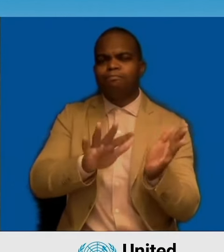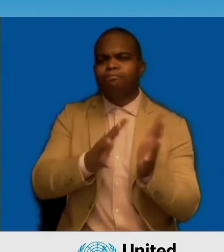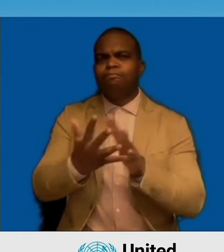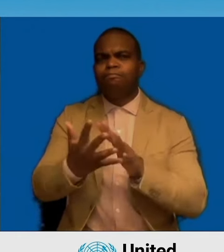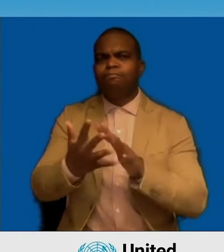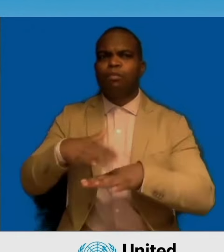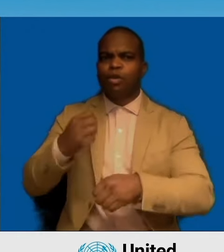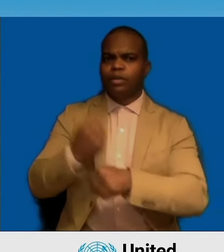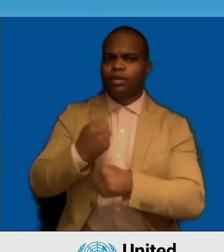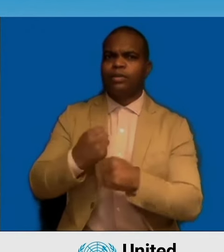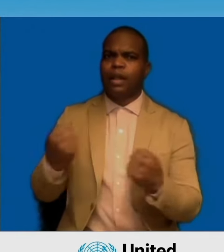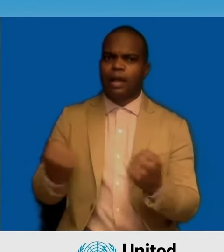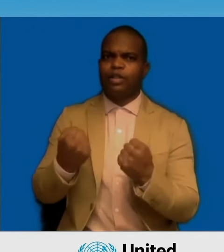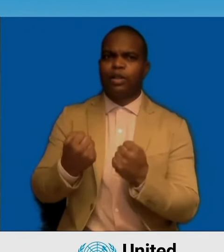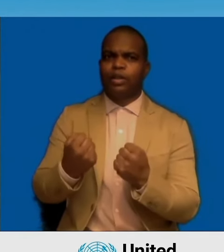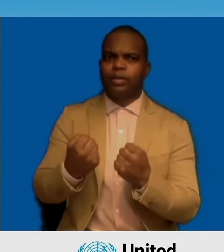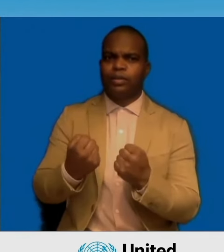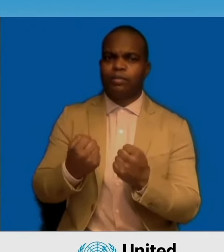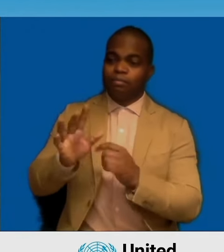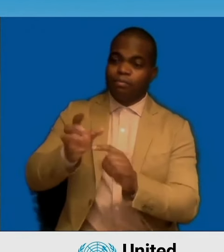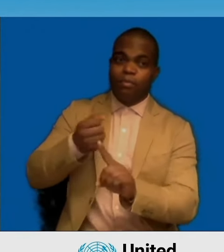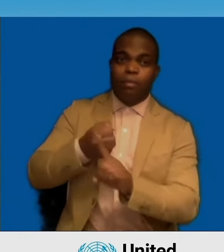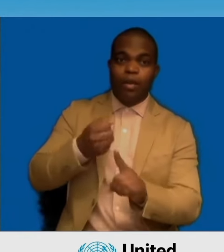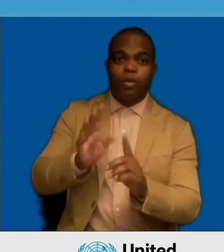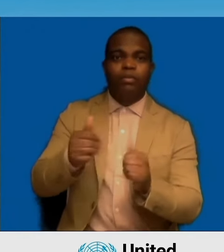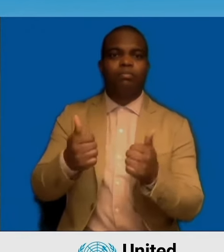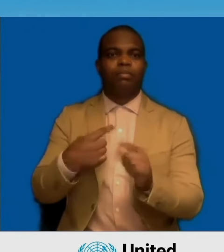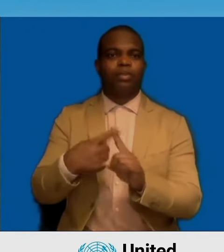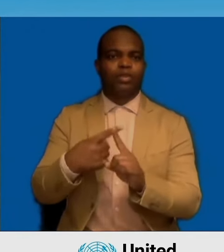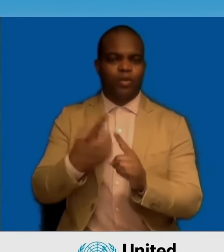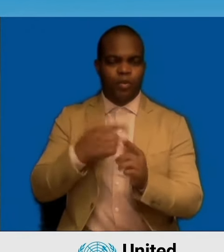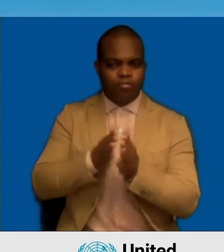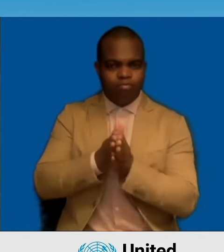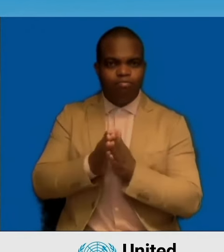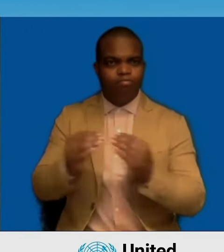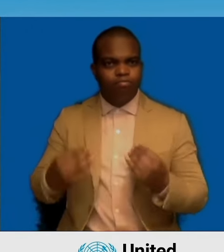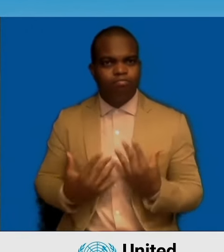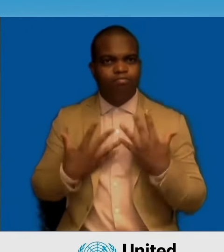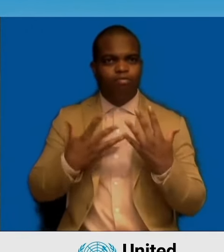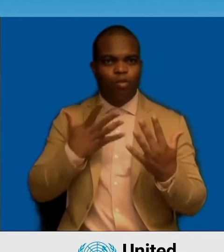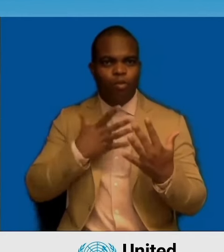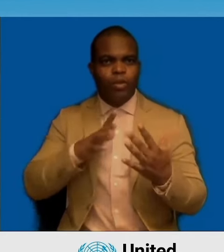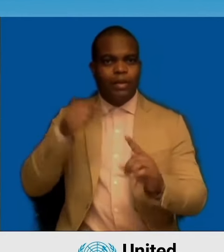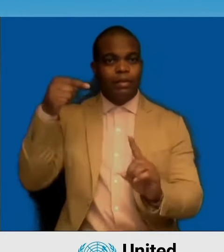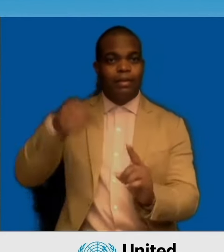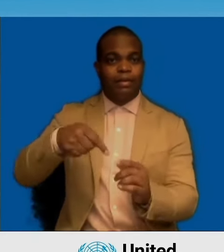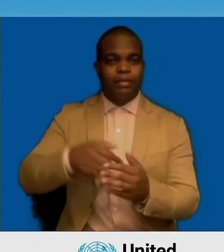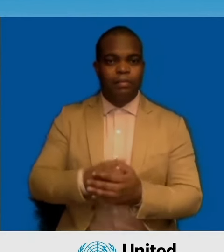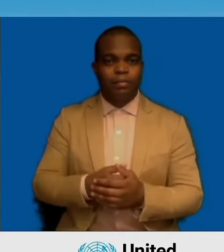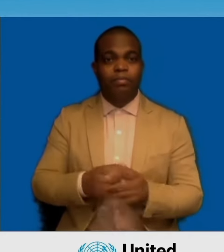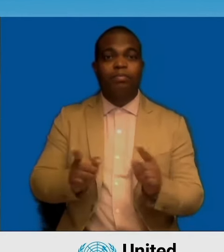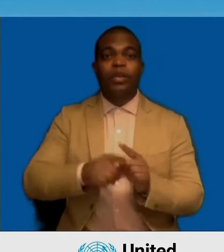anchoring our will. The Pact can guide the UN in delivering meaningful outcomes for peace and security, for human rights,